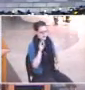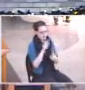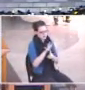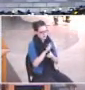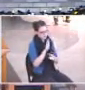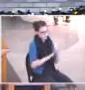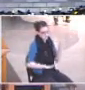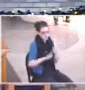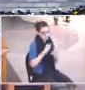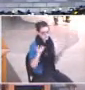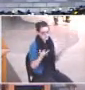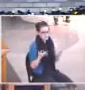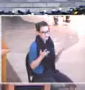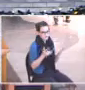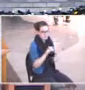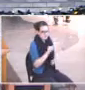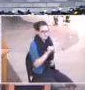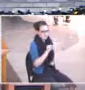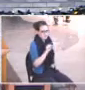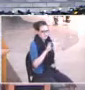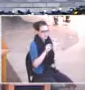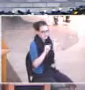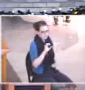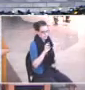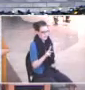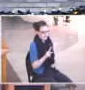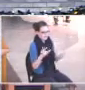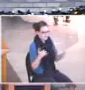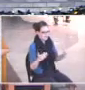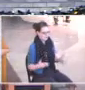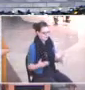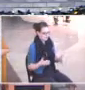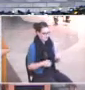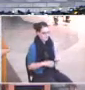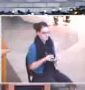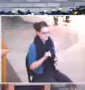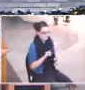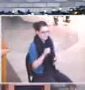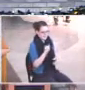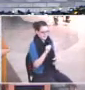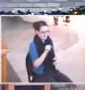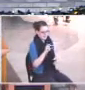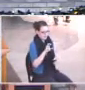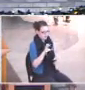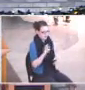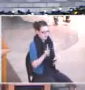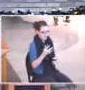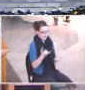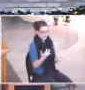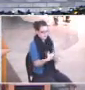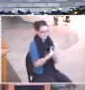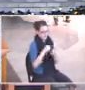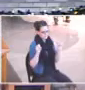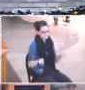high-tech 8-track tape player. You know, 8-tracks are collectible now. I should have kept them.